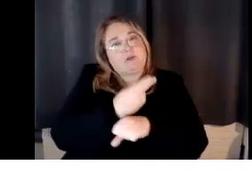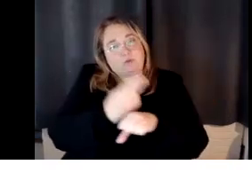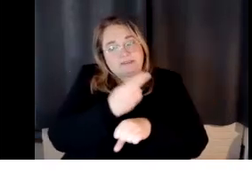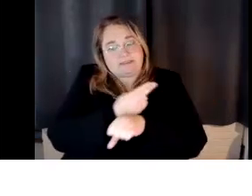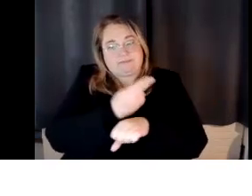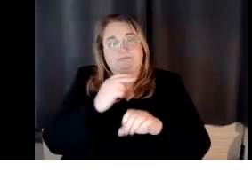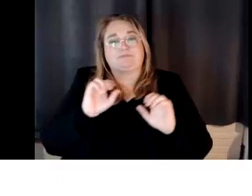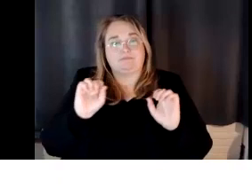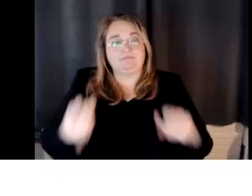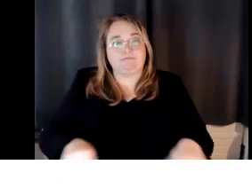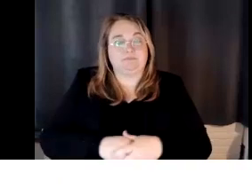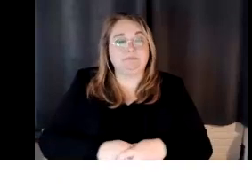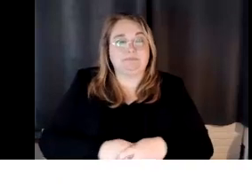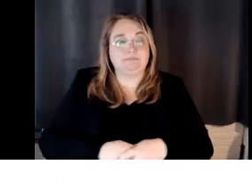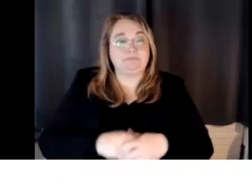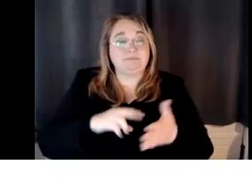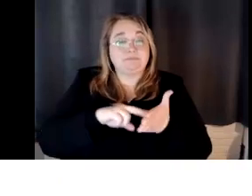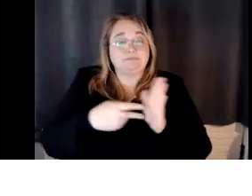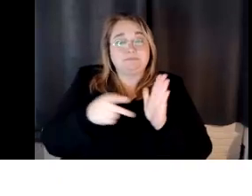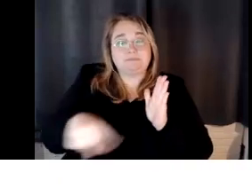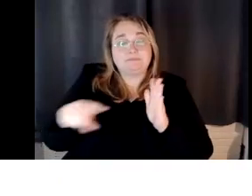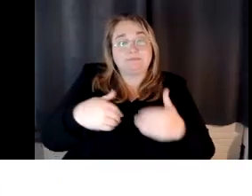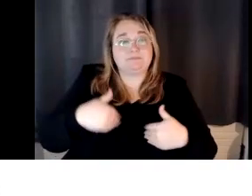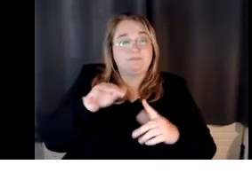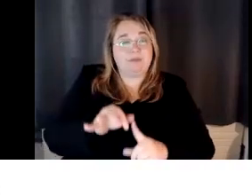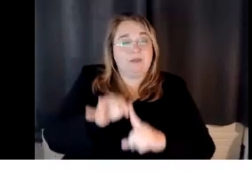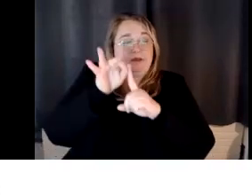means is that they have a special, um,